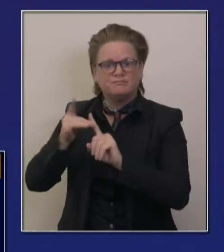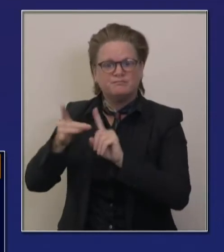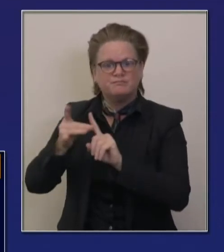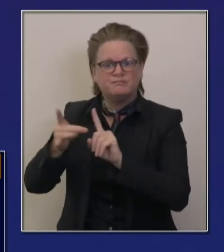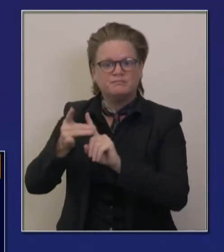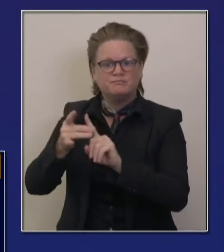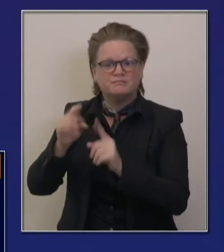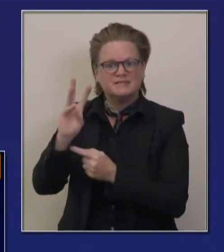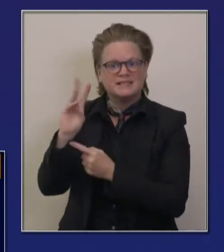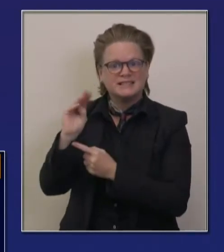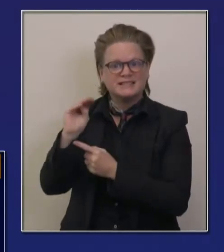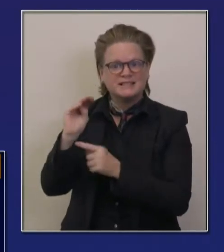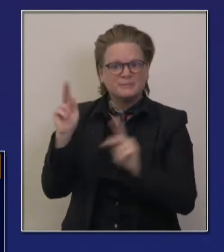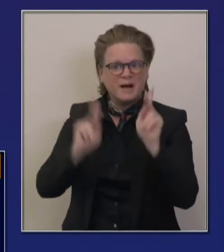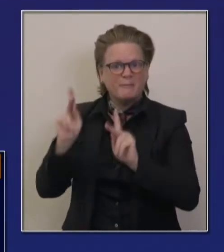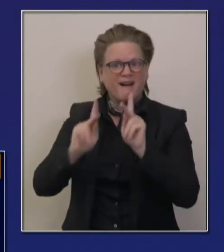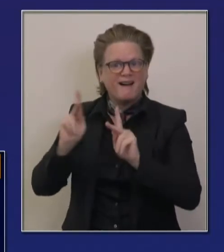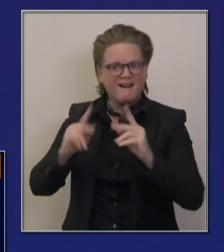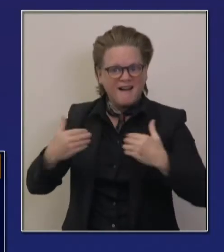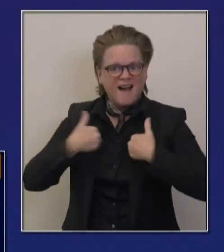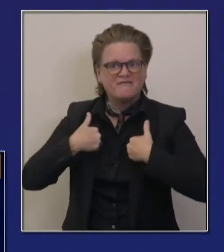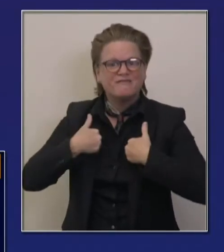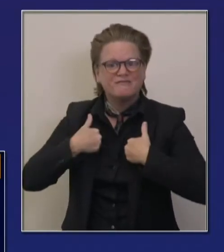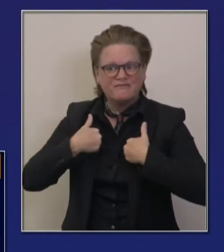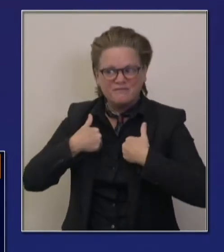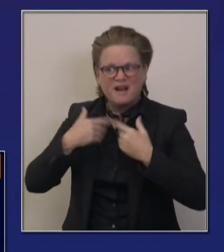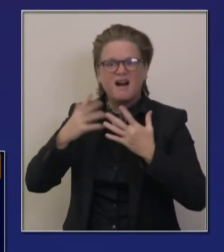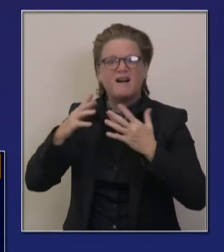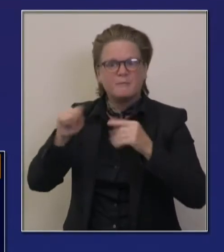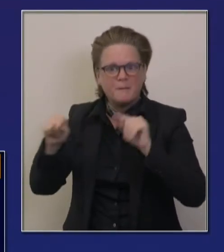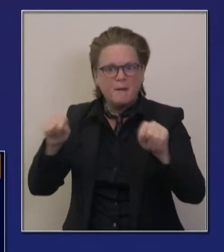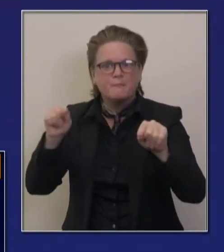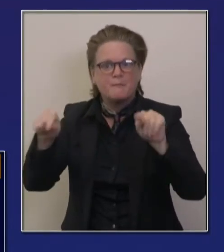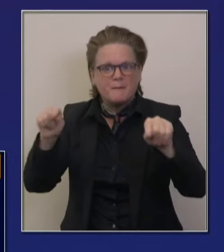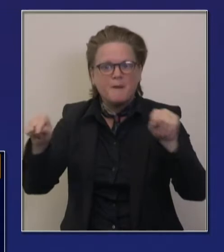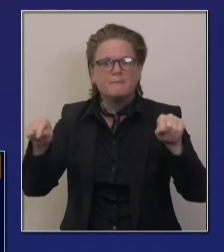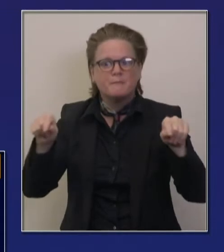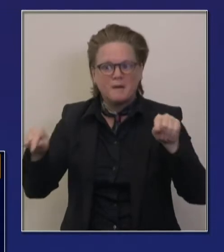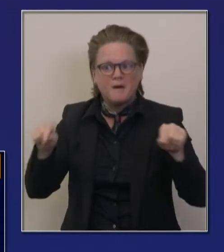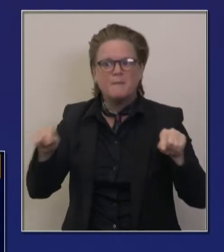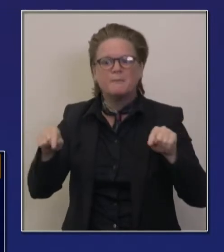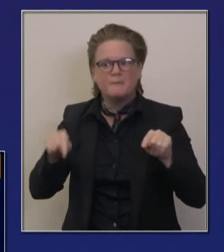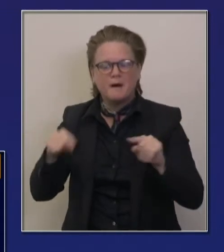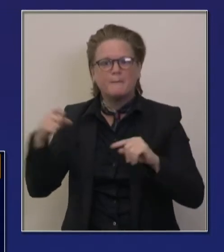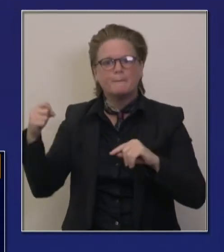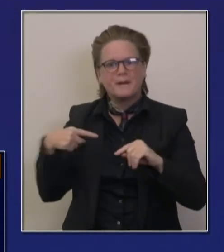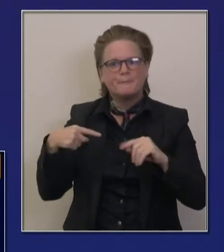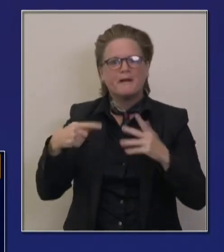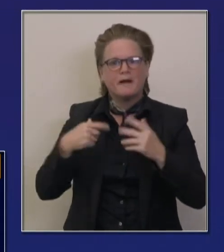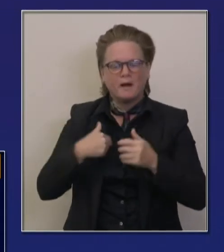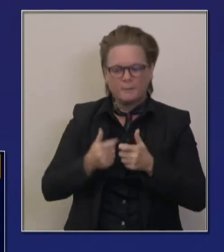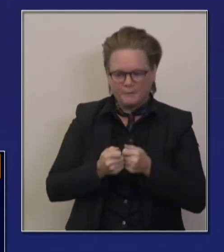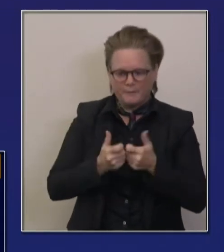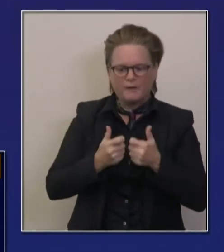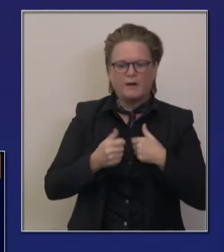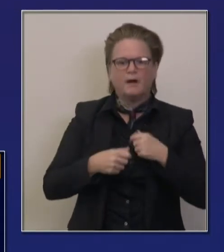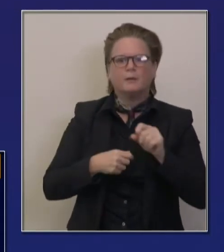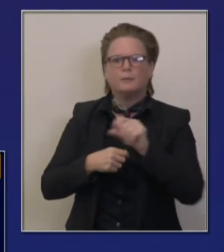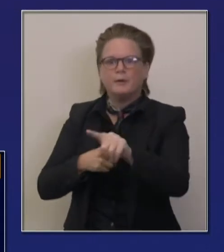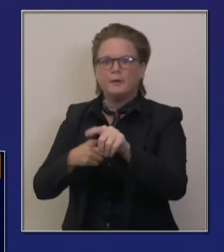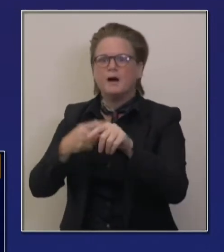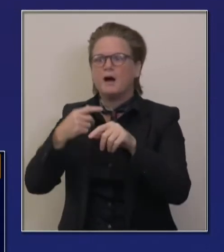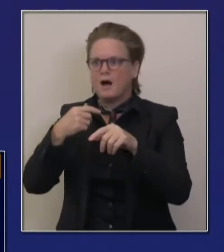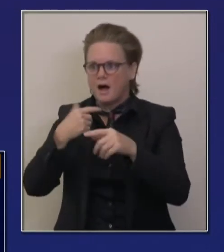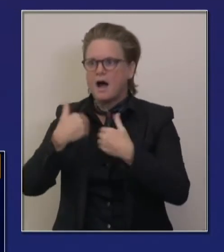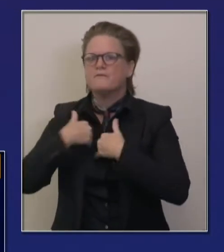positive tests and been verified through the code process and been connected to their folks in their cloud, in their circle, people they may have